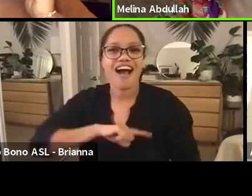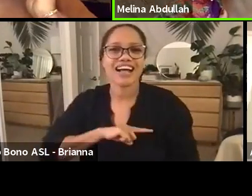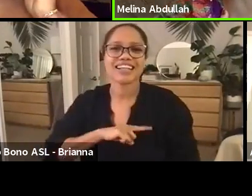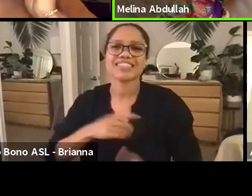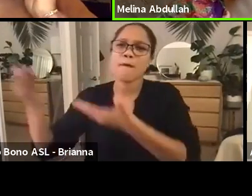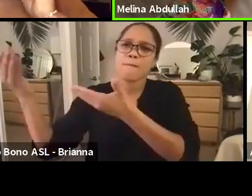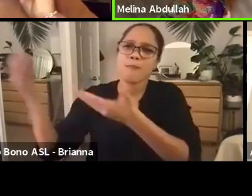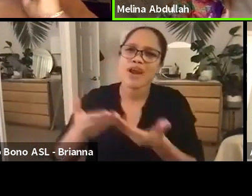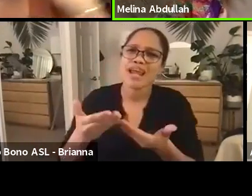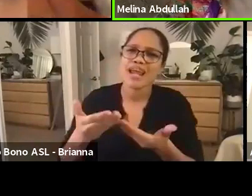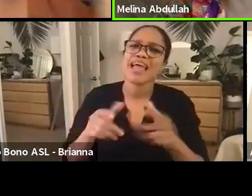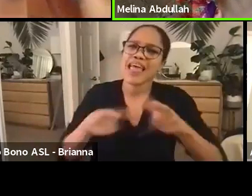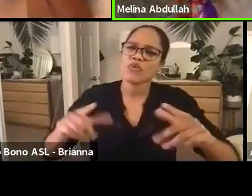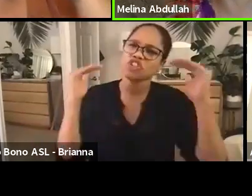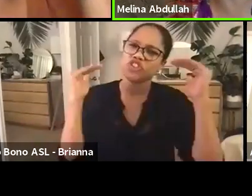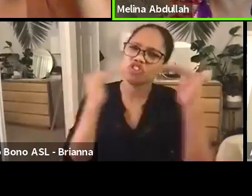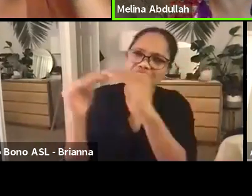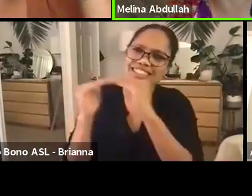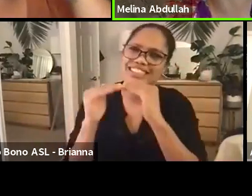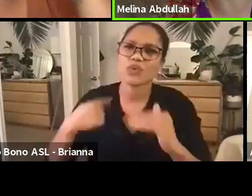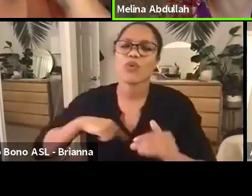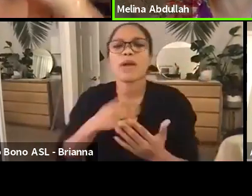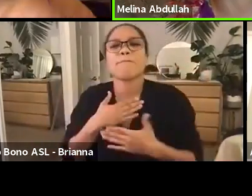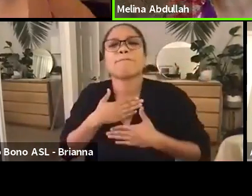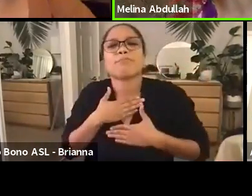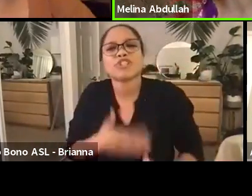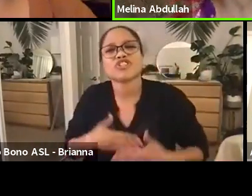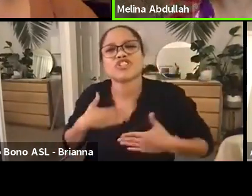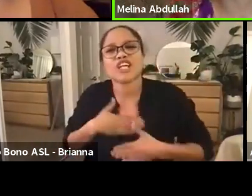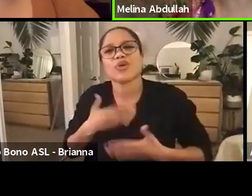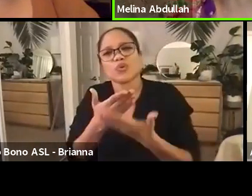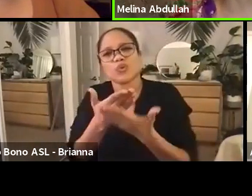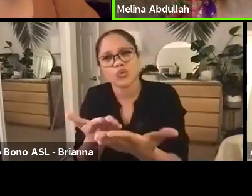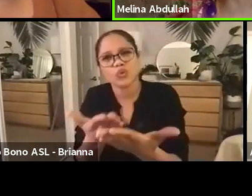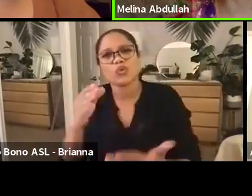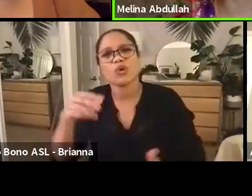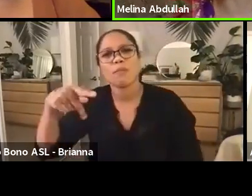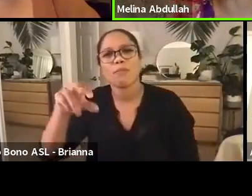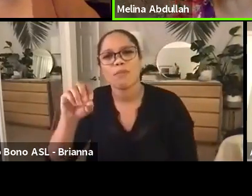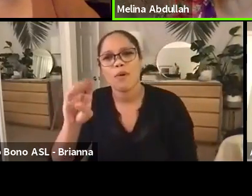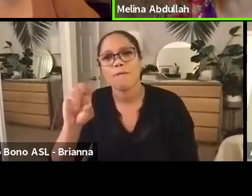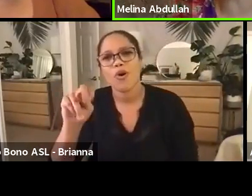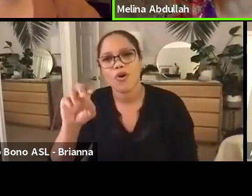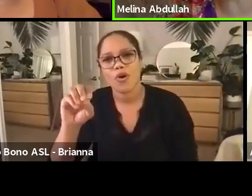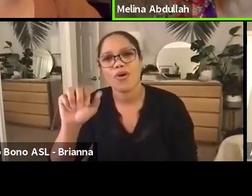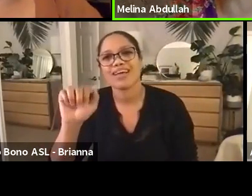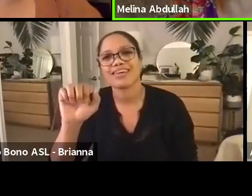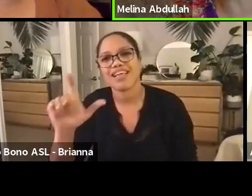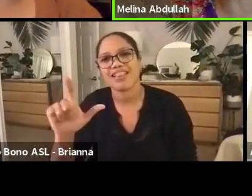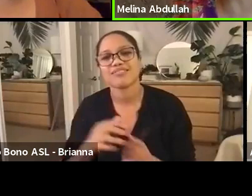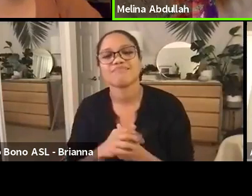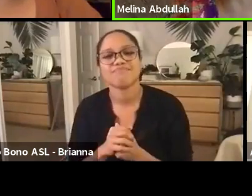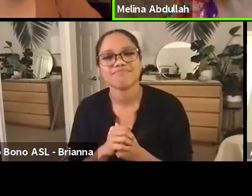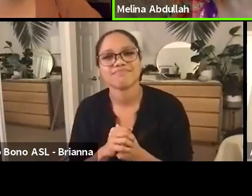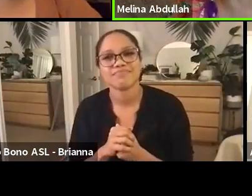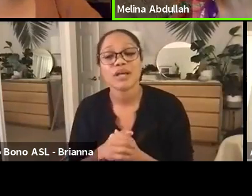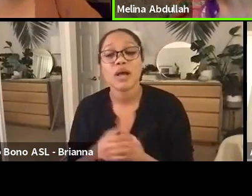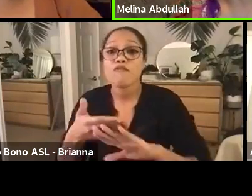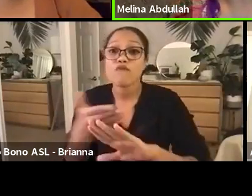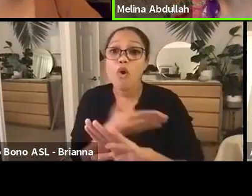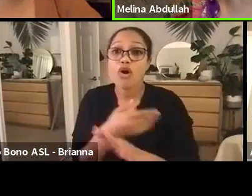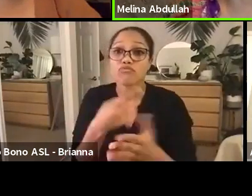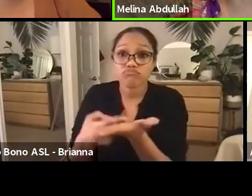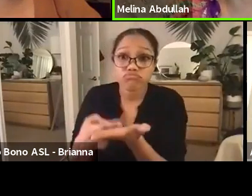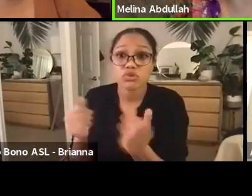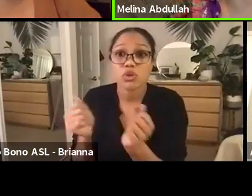justice. We appreciate you pro bono ASL. Before we get started with the conversation, we just want to give you